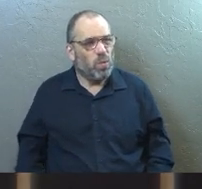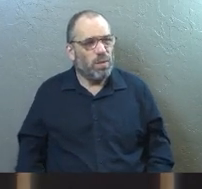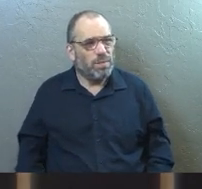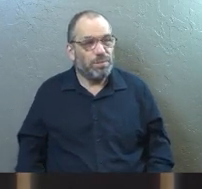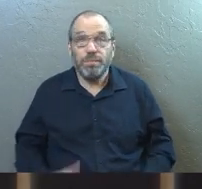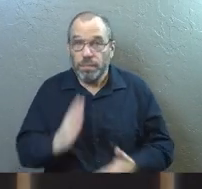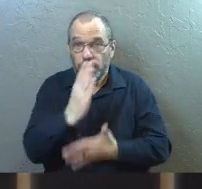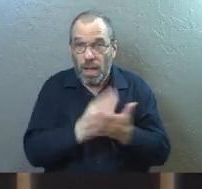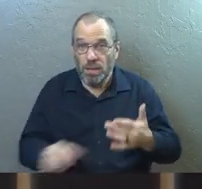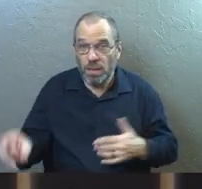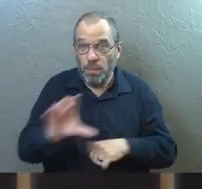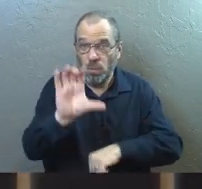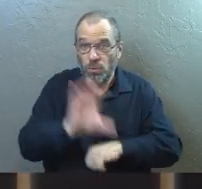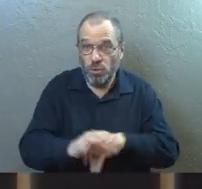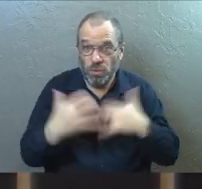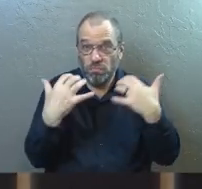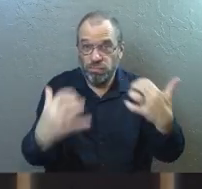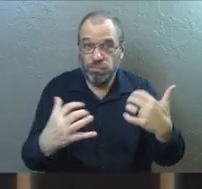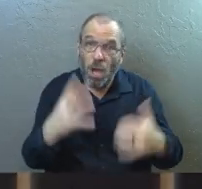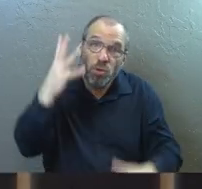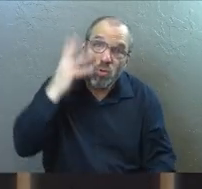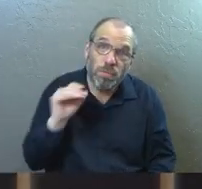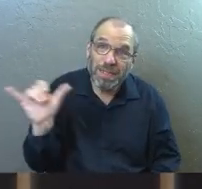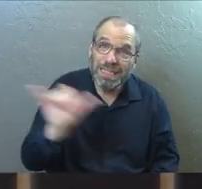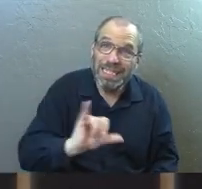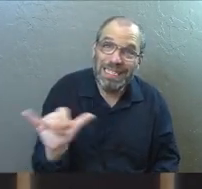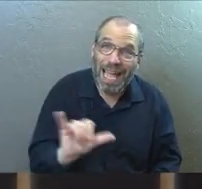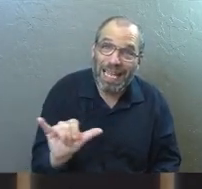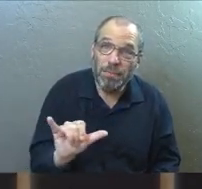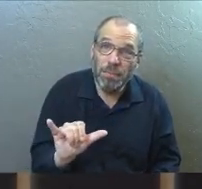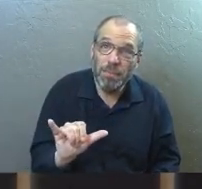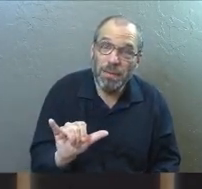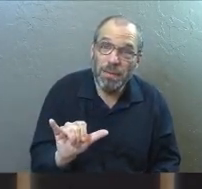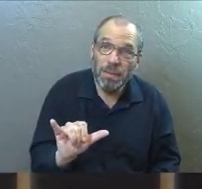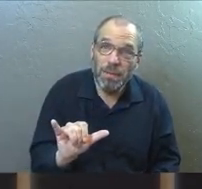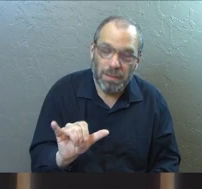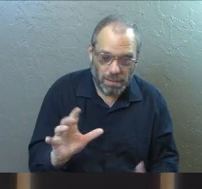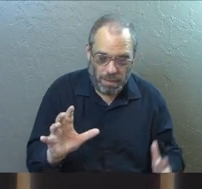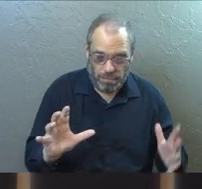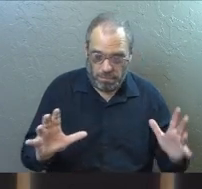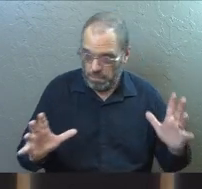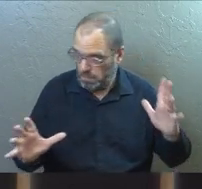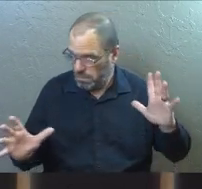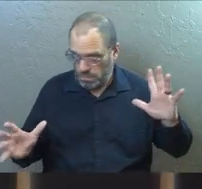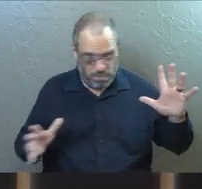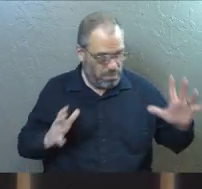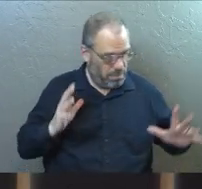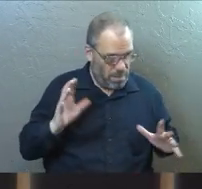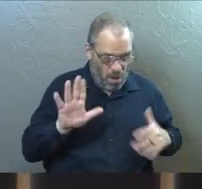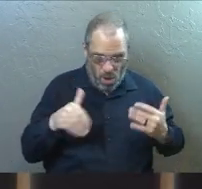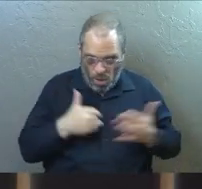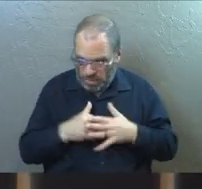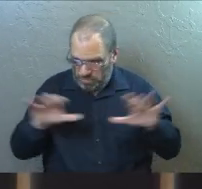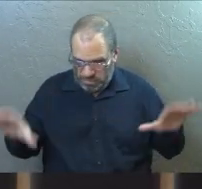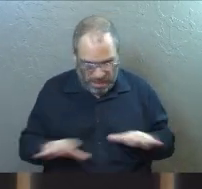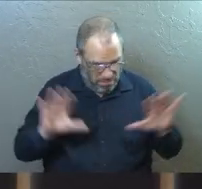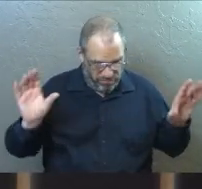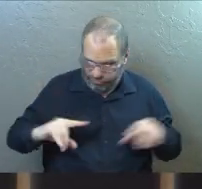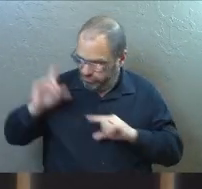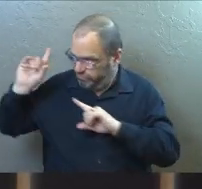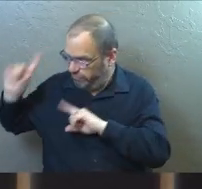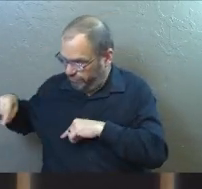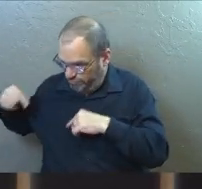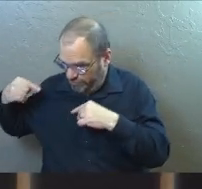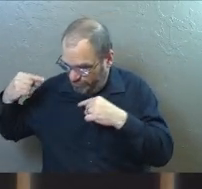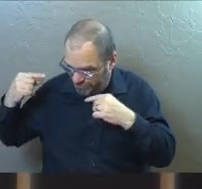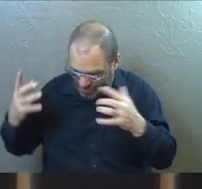And some of you in this room, you've had that experience for yourself. It's like, I've done all these things in the past,